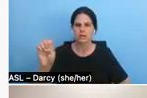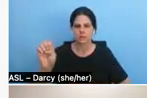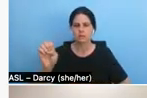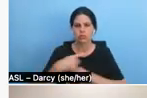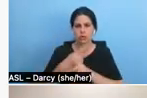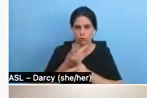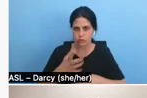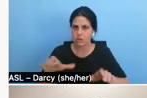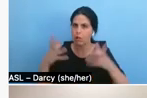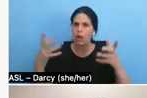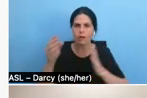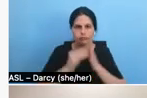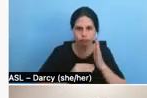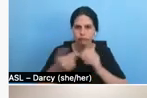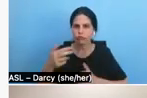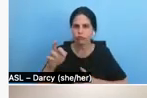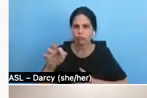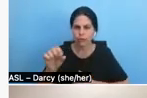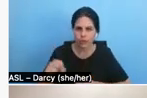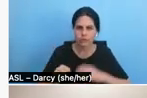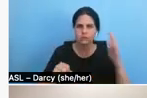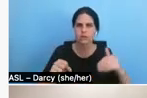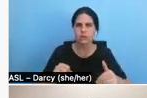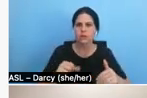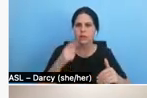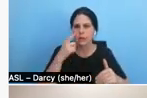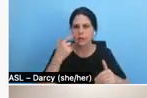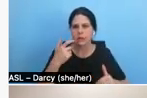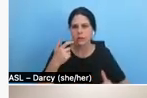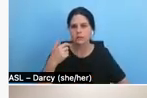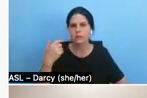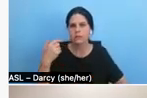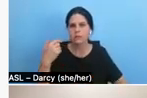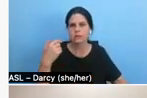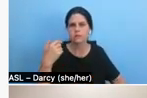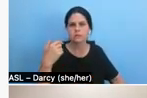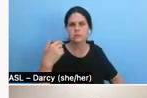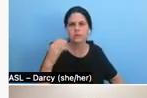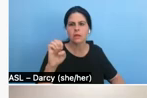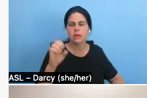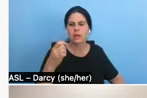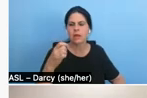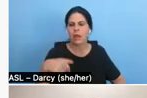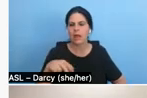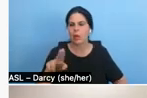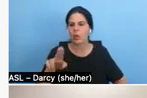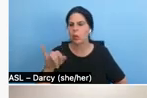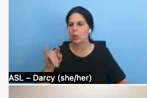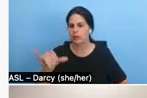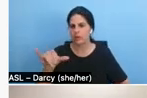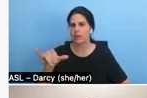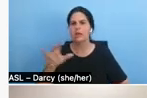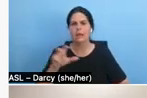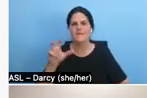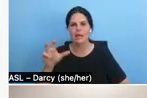Um, Megan has experience with equity investors. Um, that's, uh, something that I think a lot of people want to